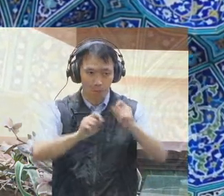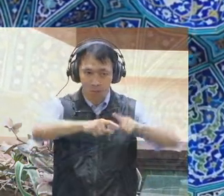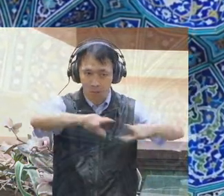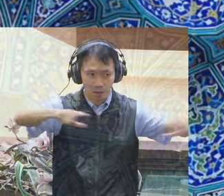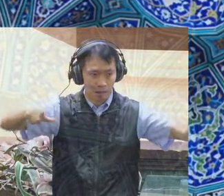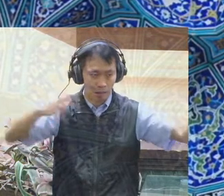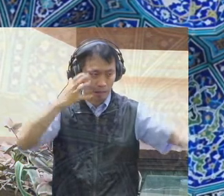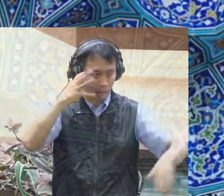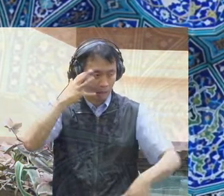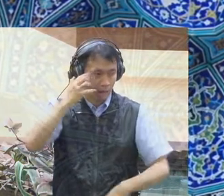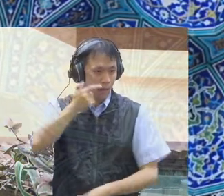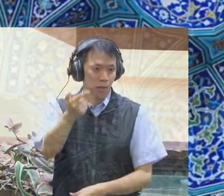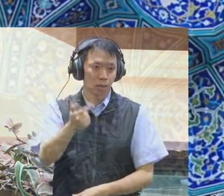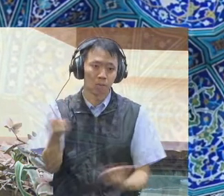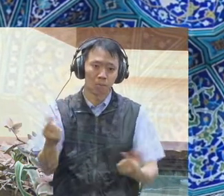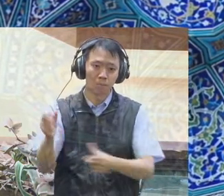areas.